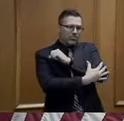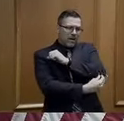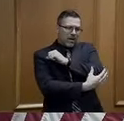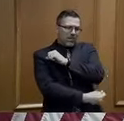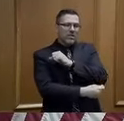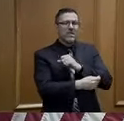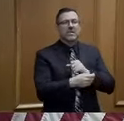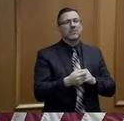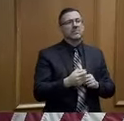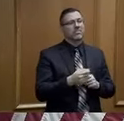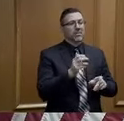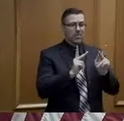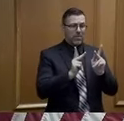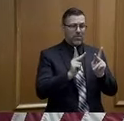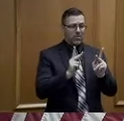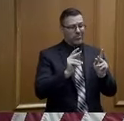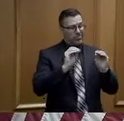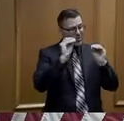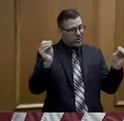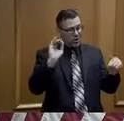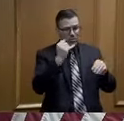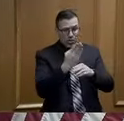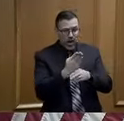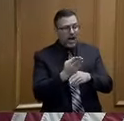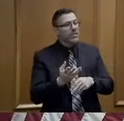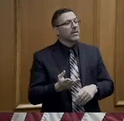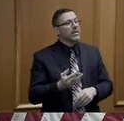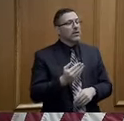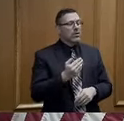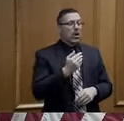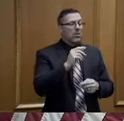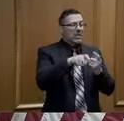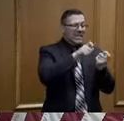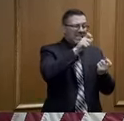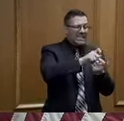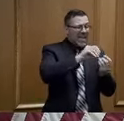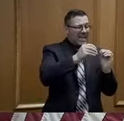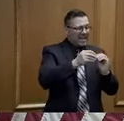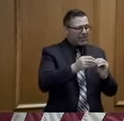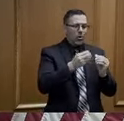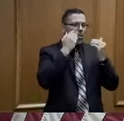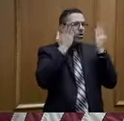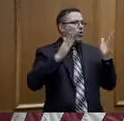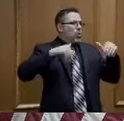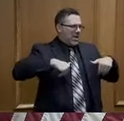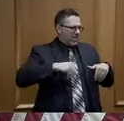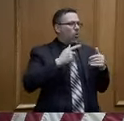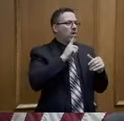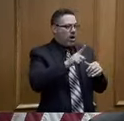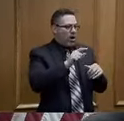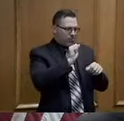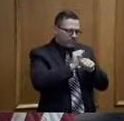work. So there are a lot of implications. We do not have numbers around unemployment yet, but we'll be working on those.